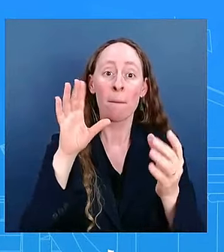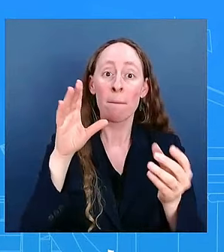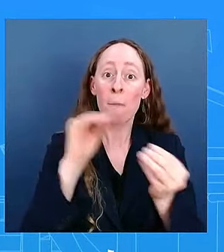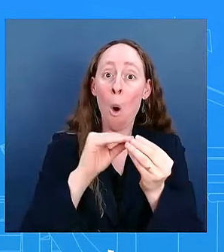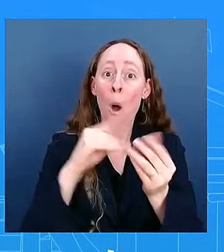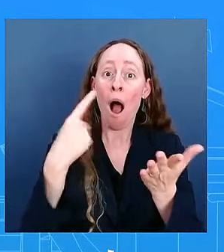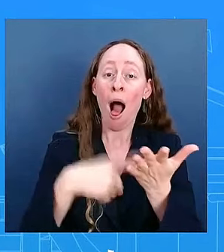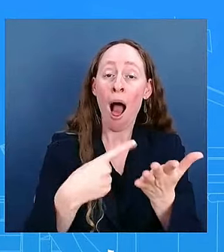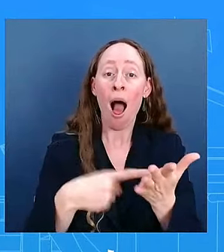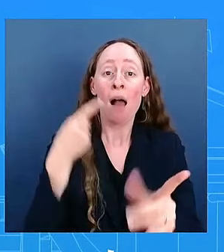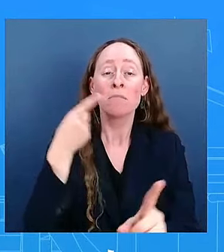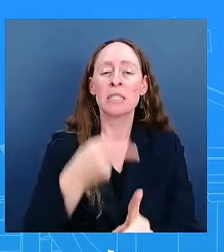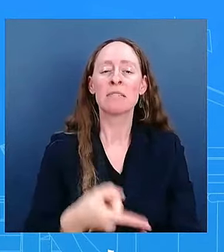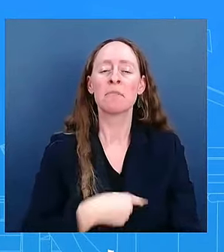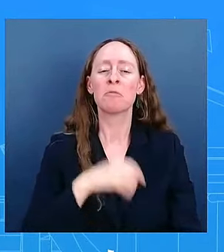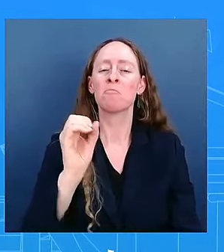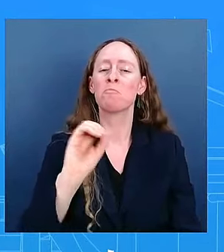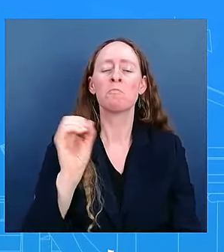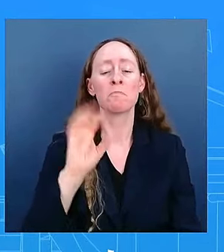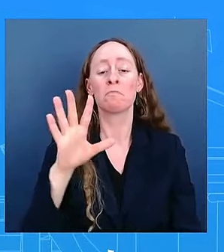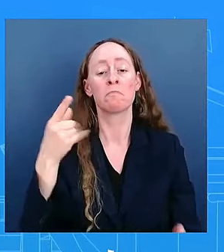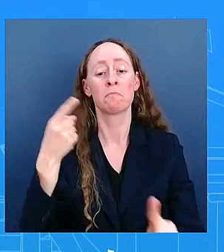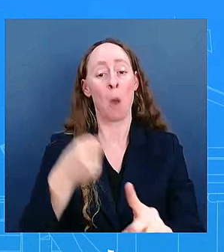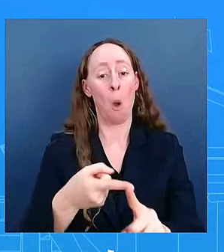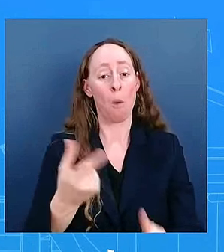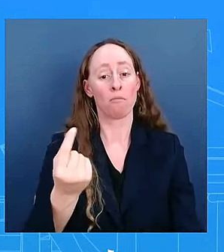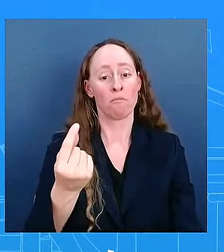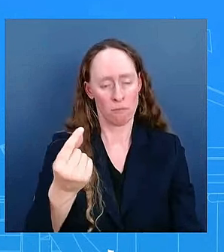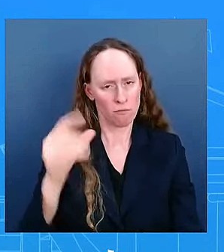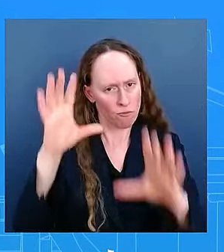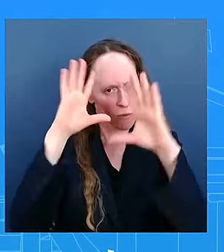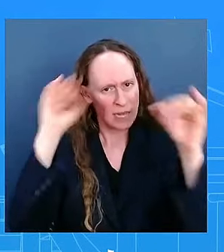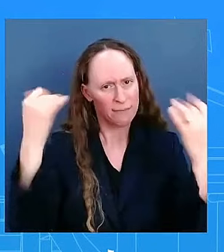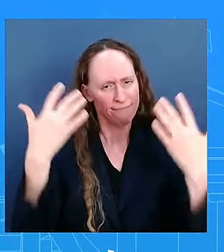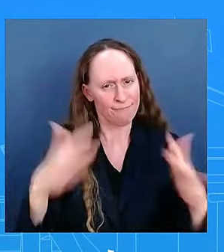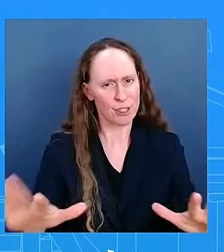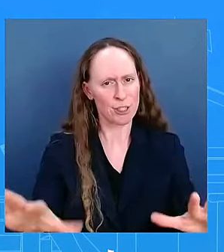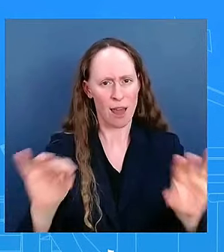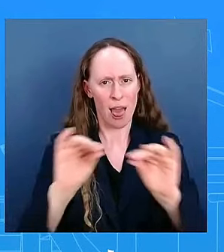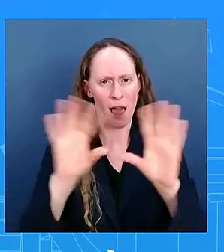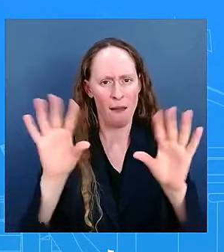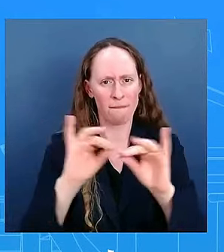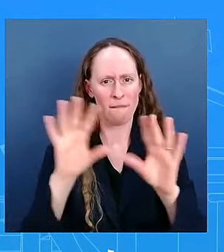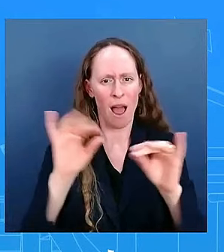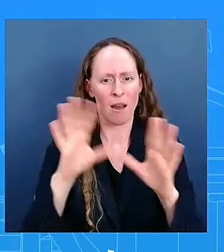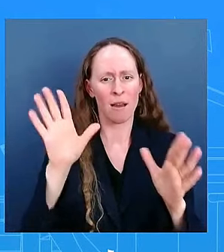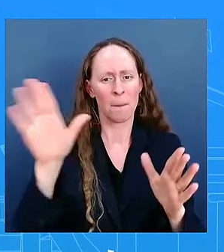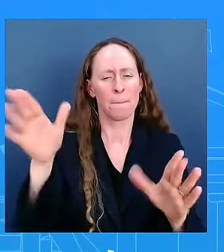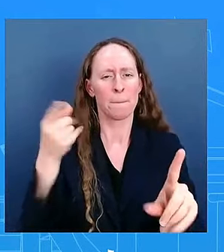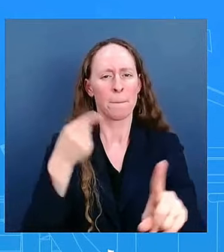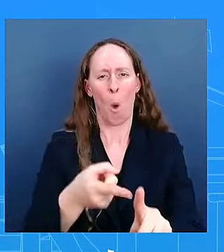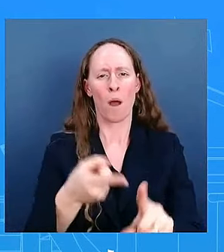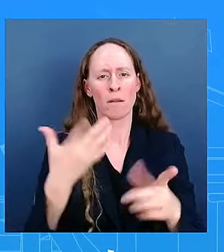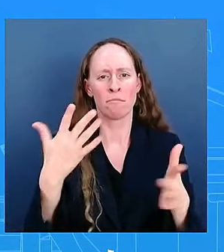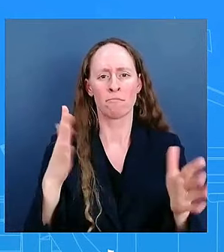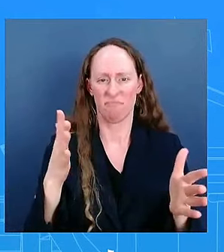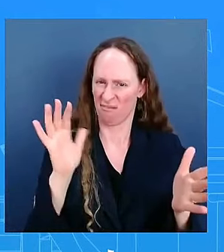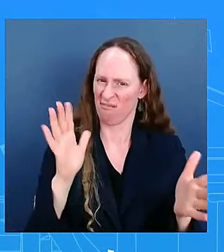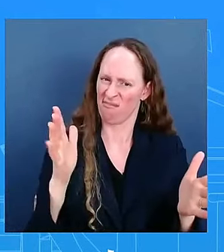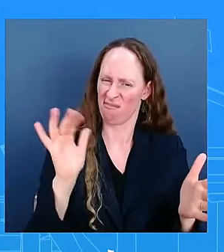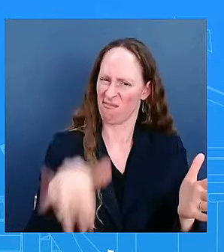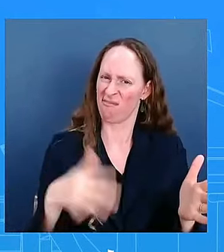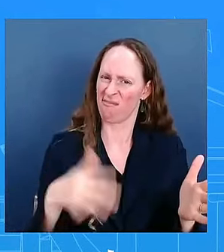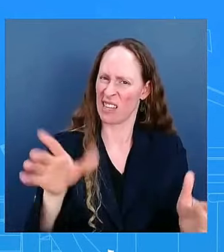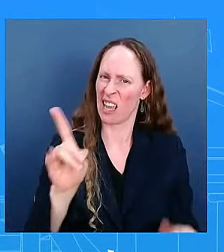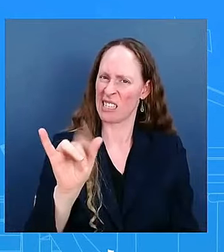President wanted to clarify what he said. That is what is important. And for a President to do that, I